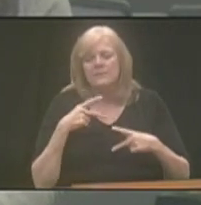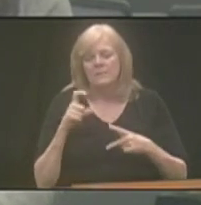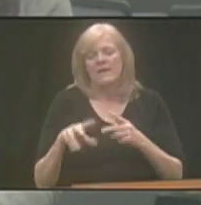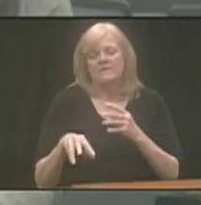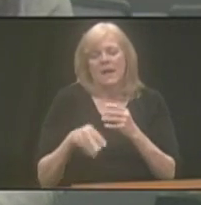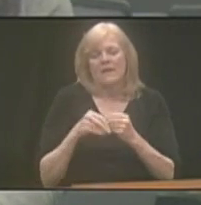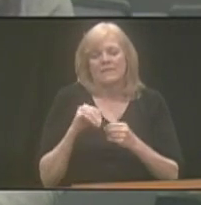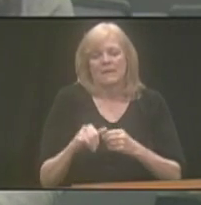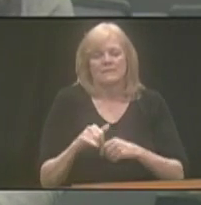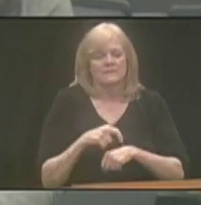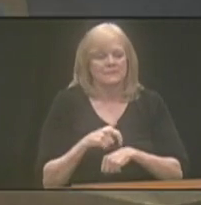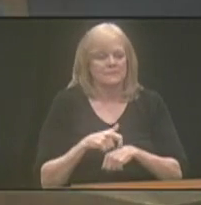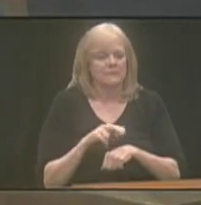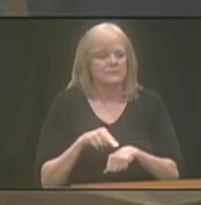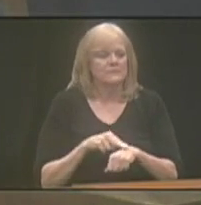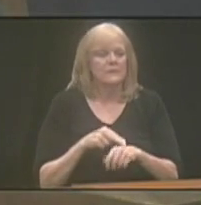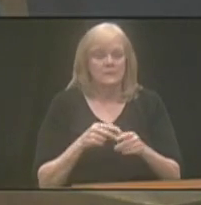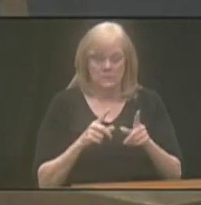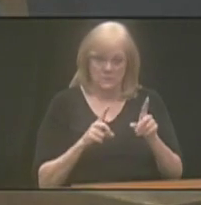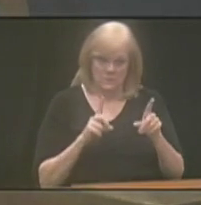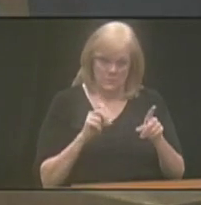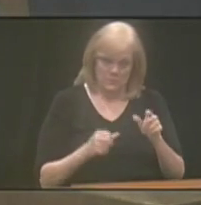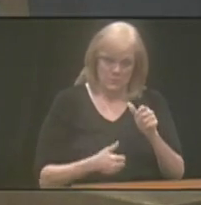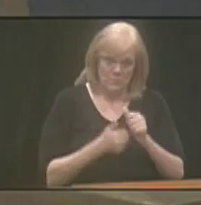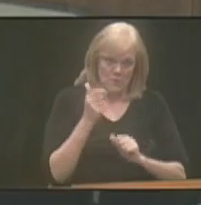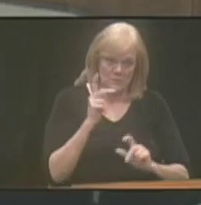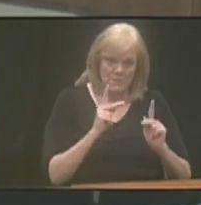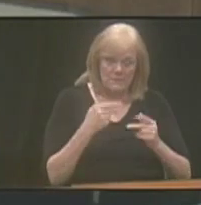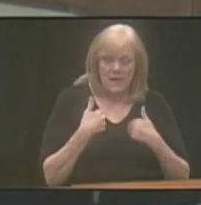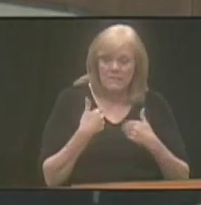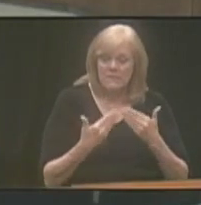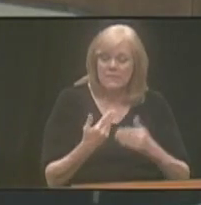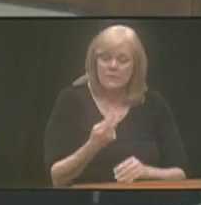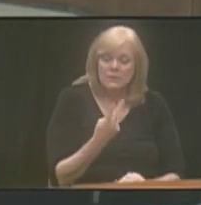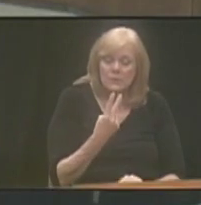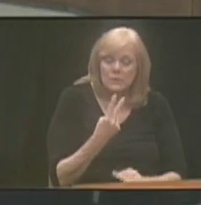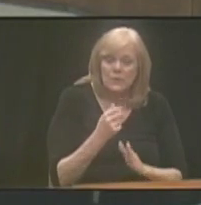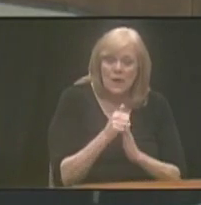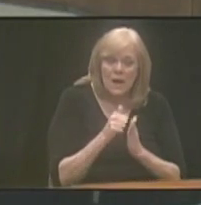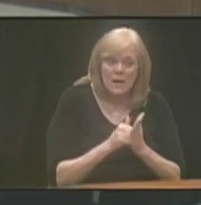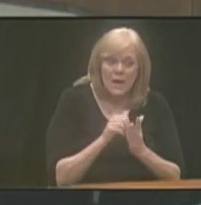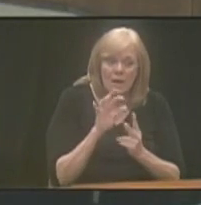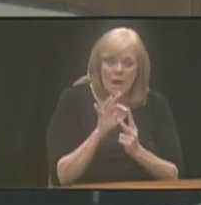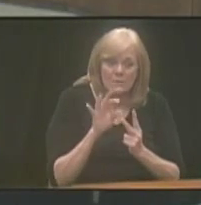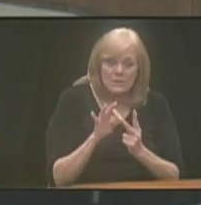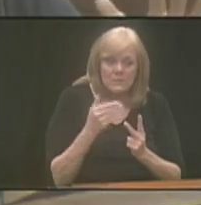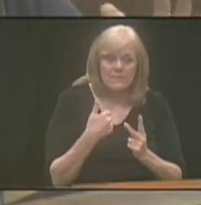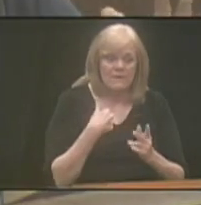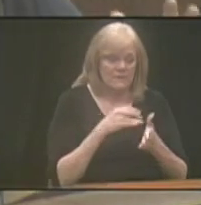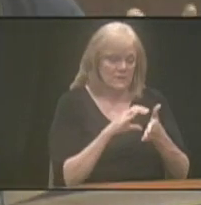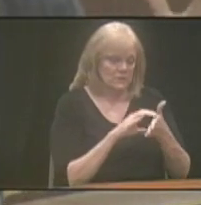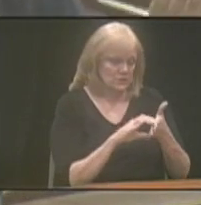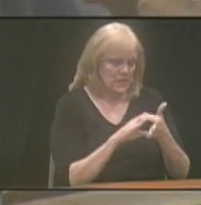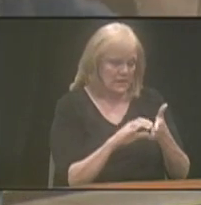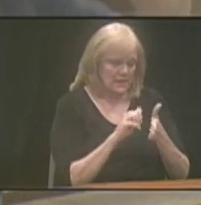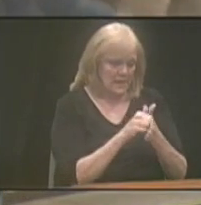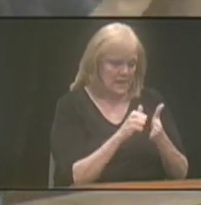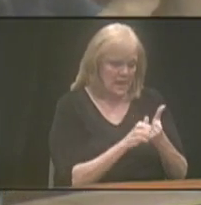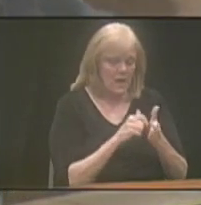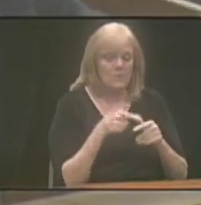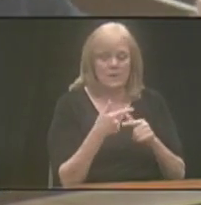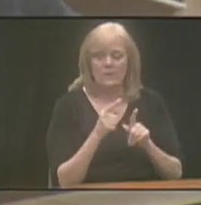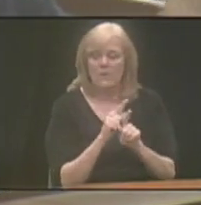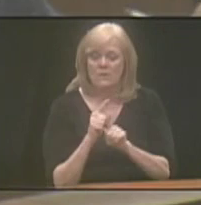extra time, of course. Do most people have maybe two account options? Maybe they have the checking account, but then they